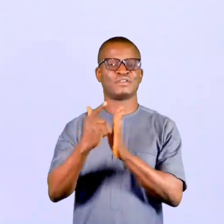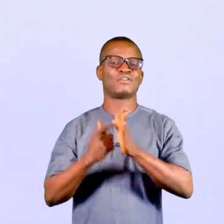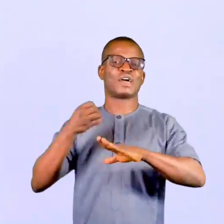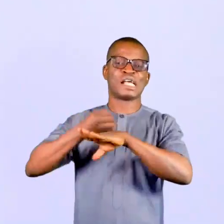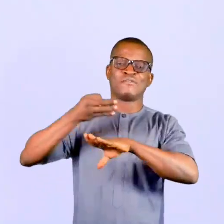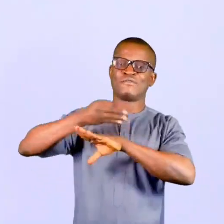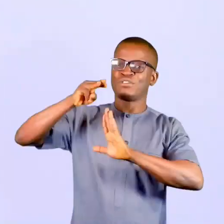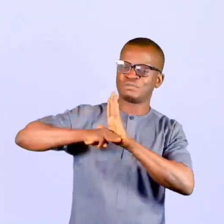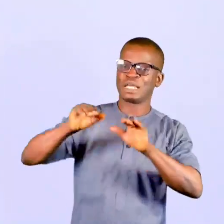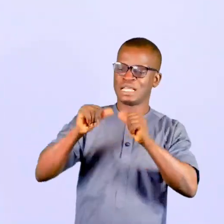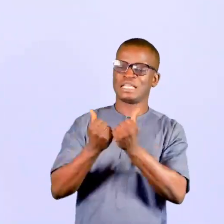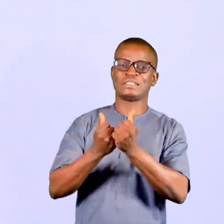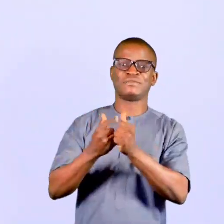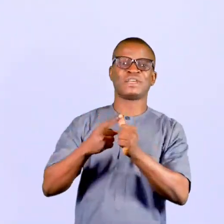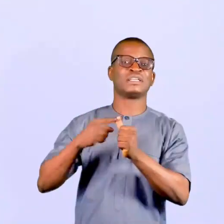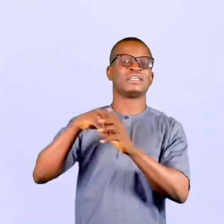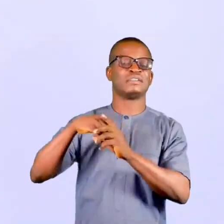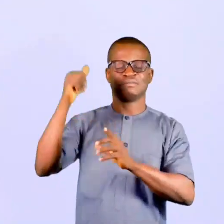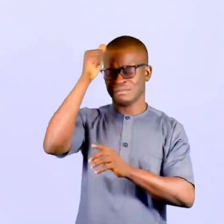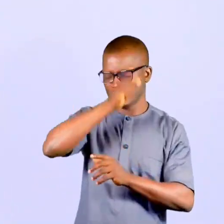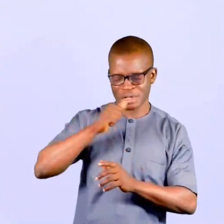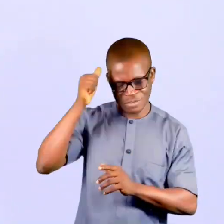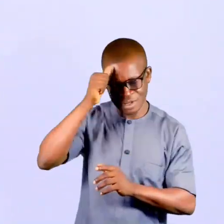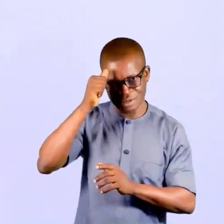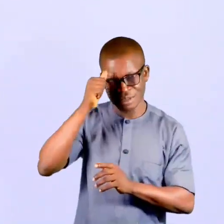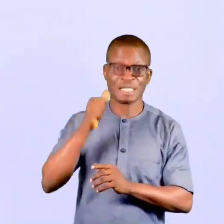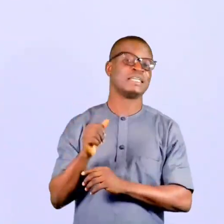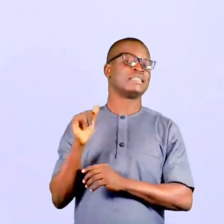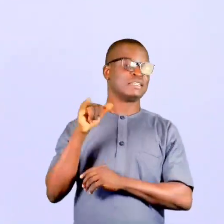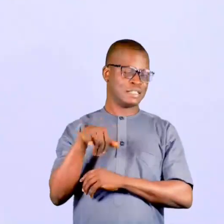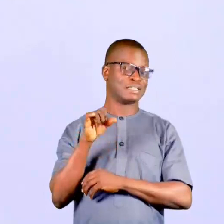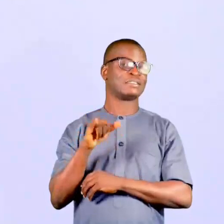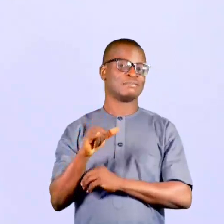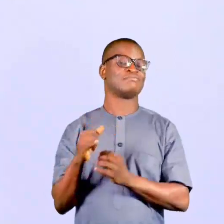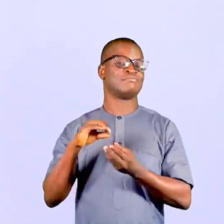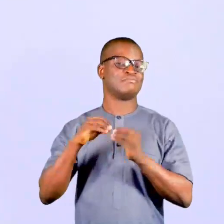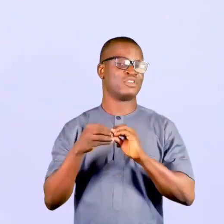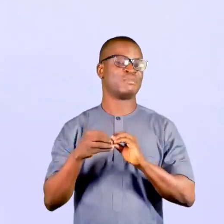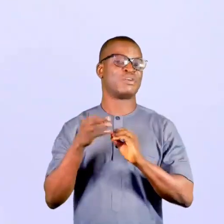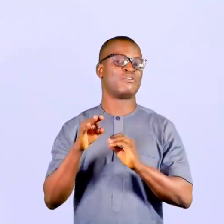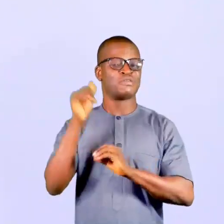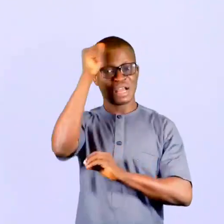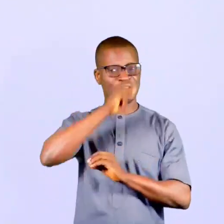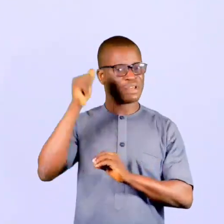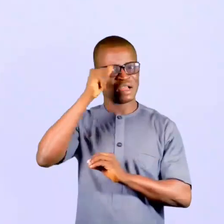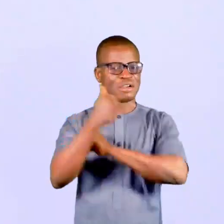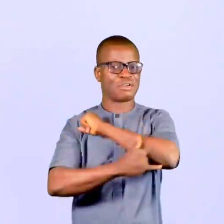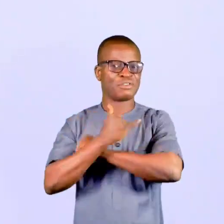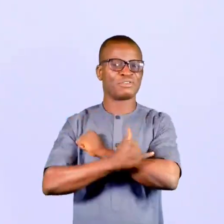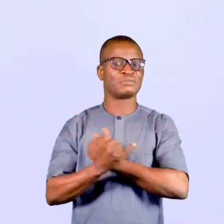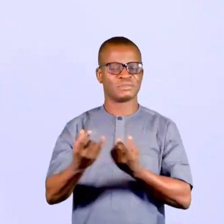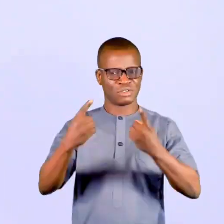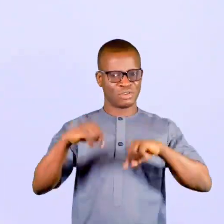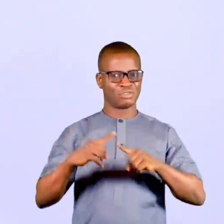law enforcement agency in Africa. And it is on record that a number of African countries came to understand the